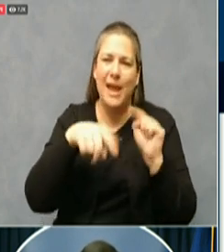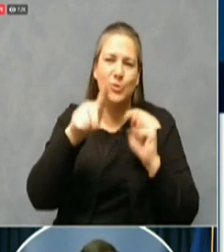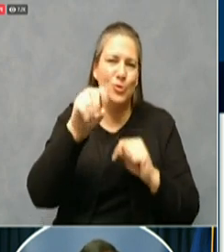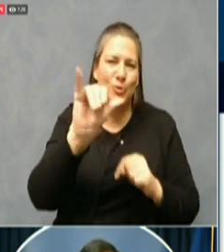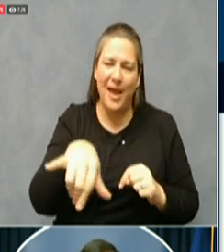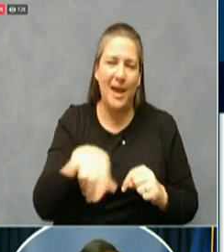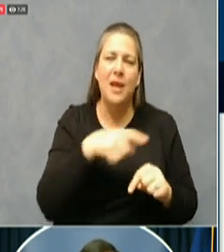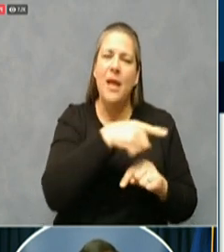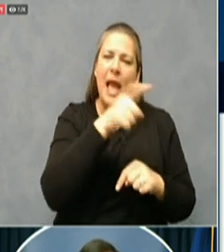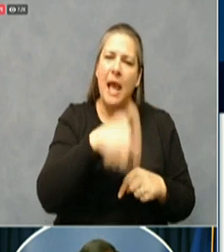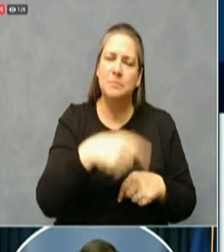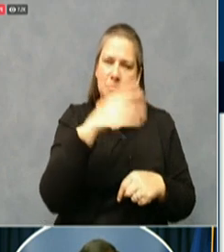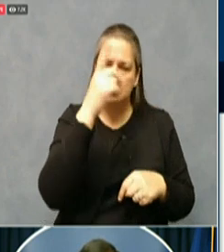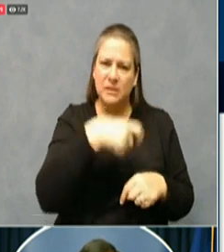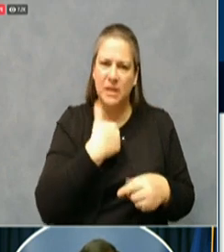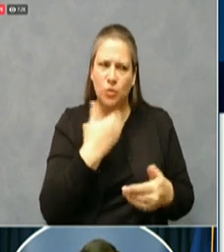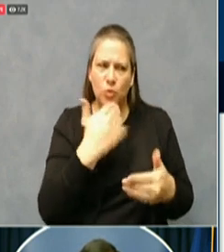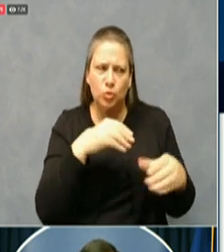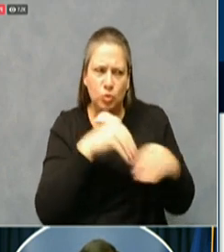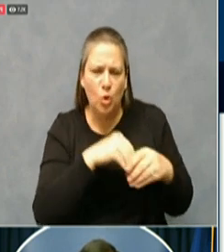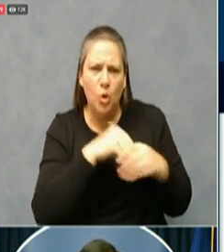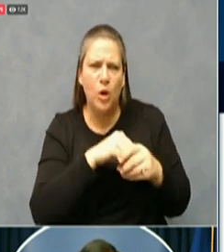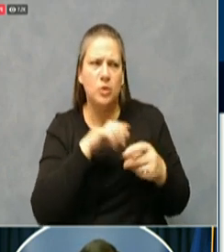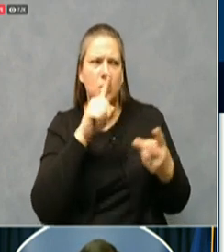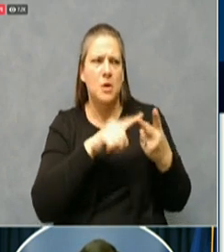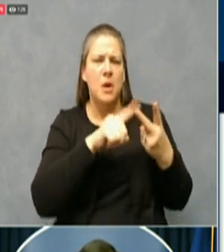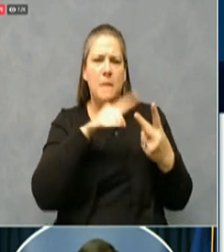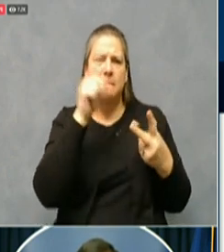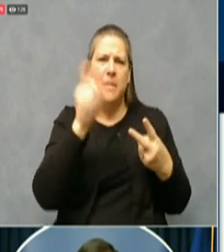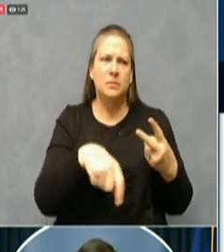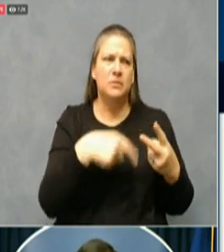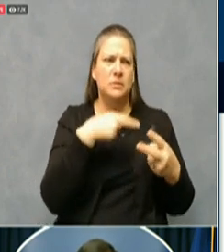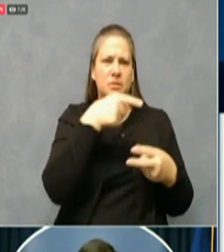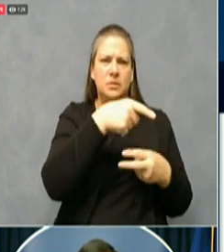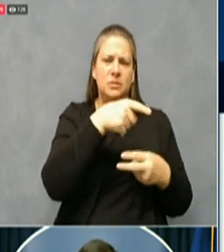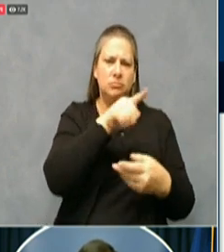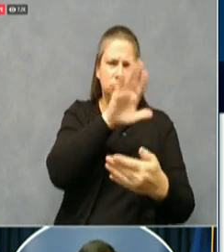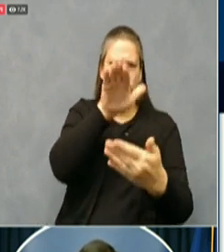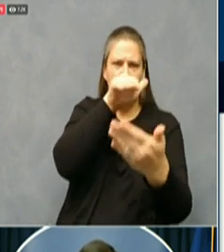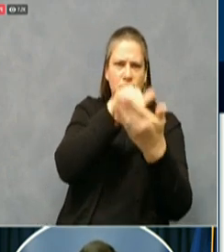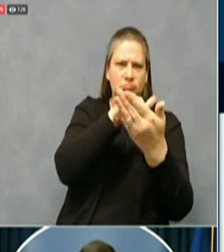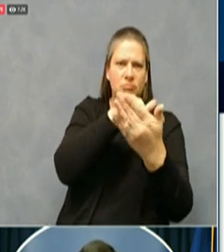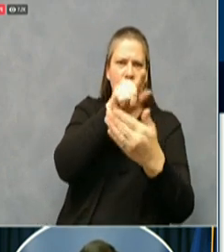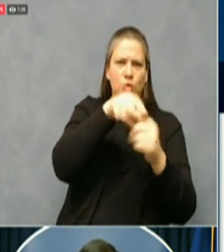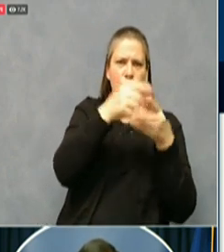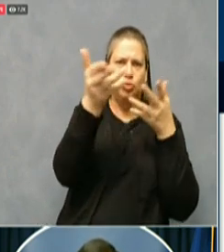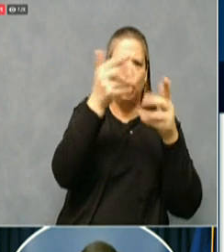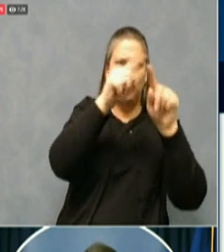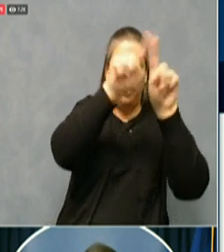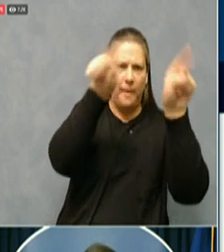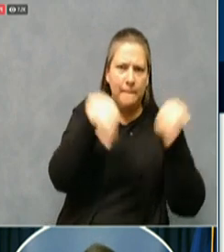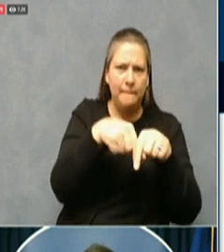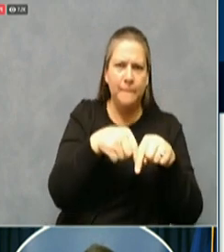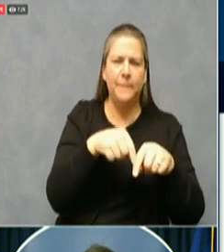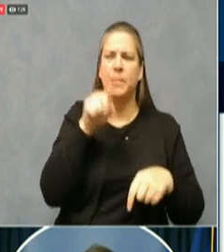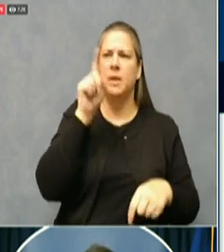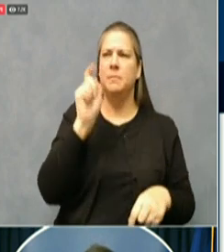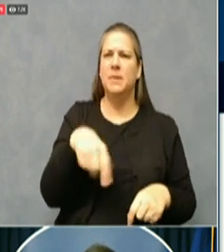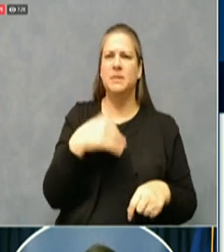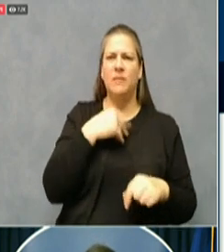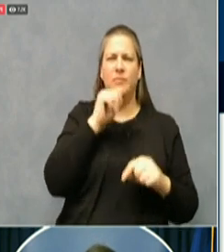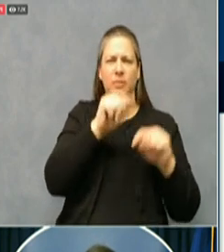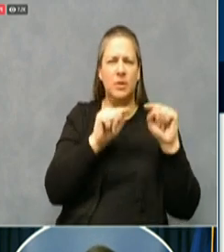in Kentucky. So you see we have sites in Western Eastern South Central Kentucky, as well as some of our most populated